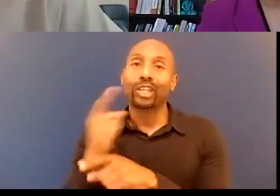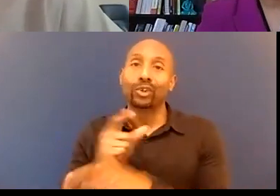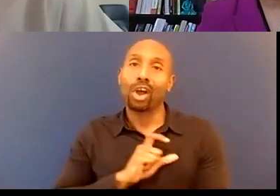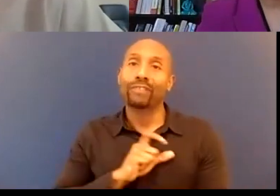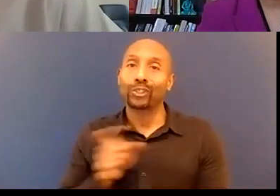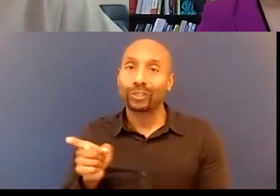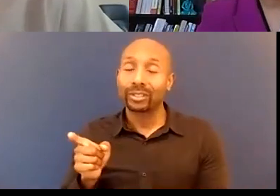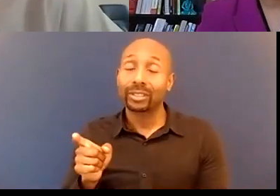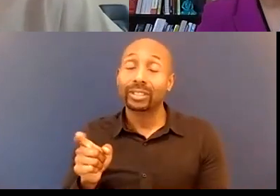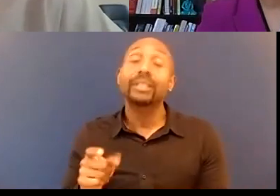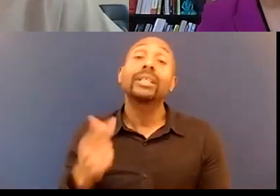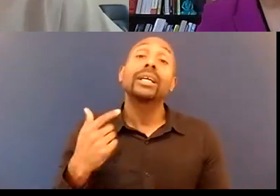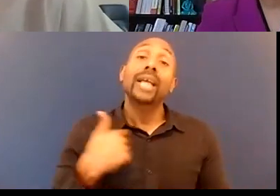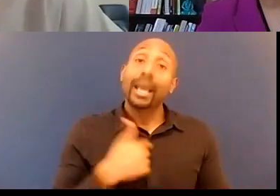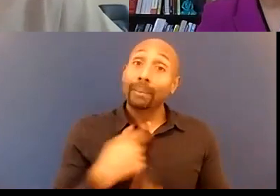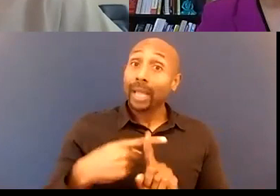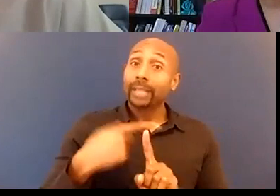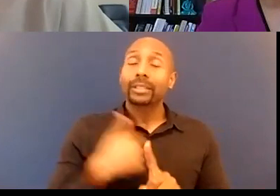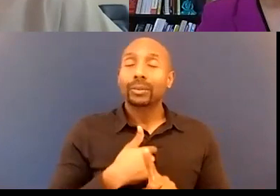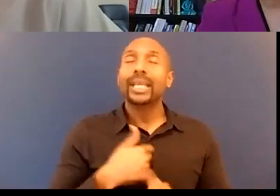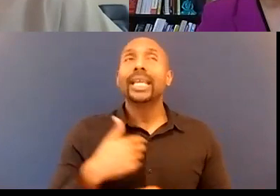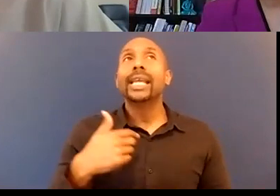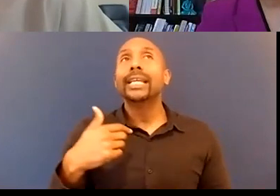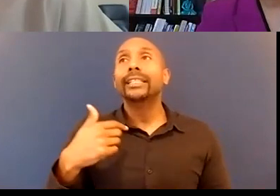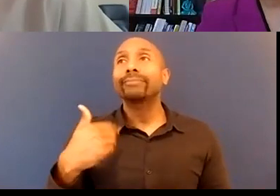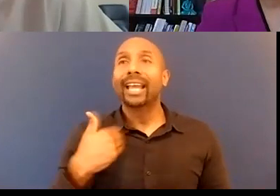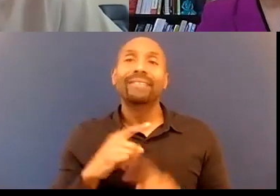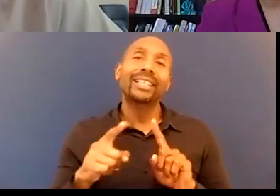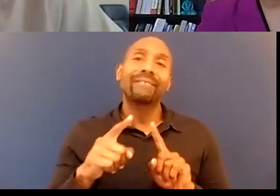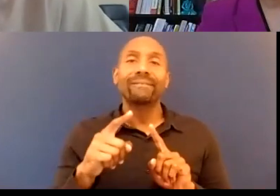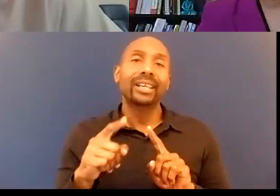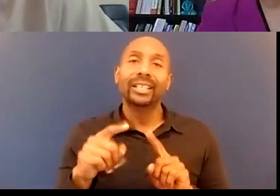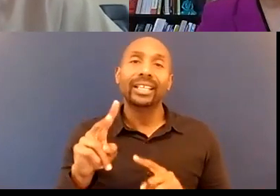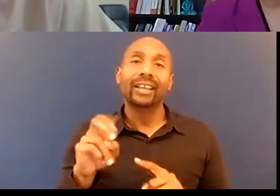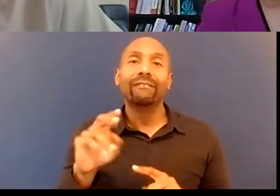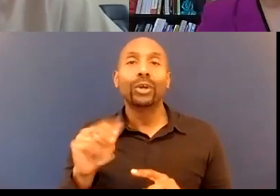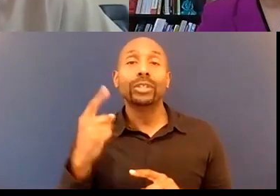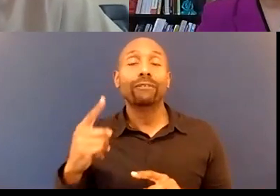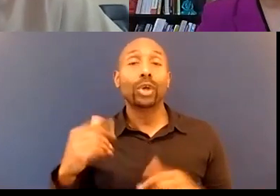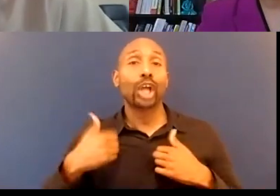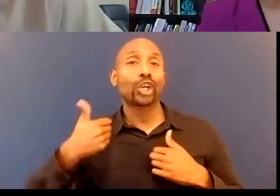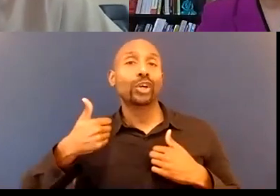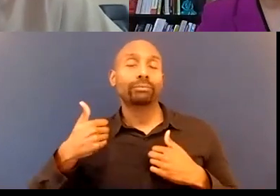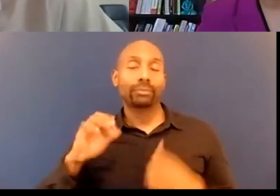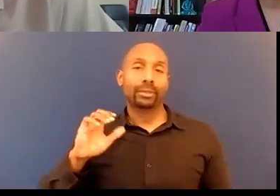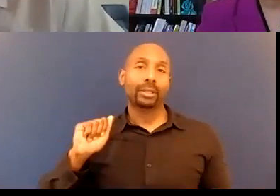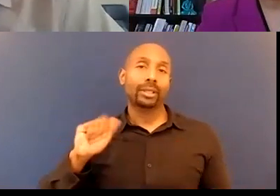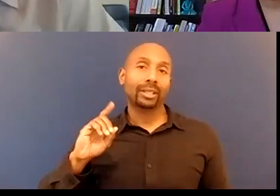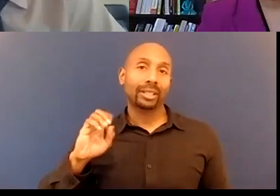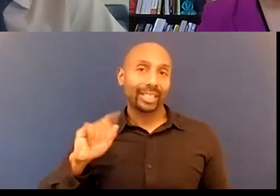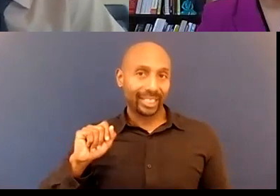uh a slightly uh different version for cadets uh younger officers um